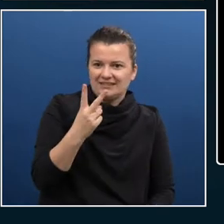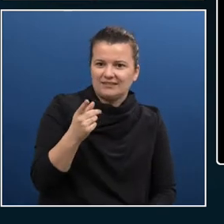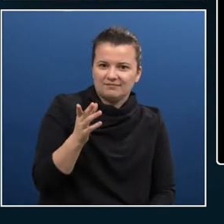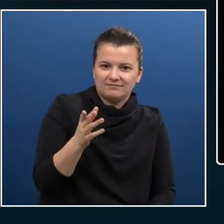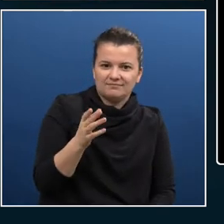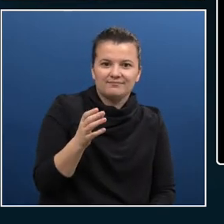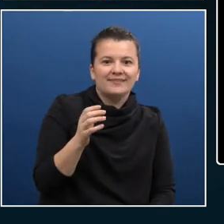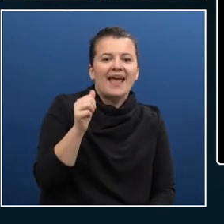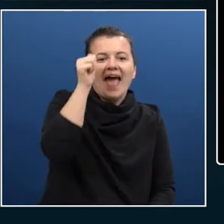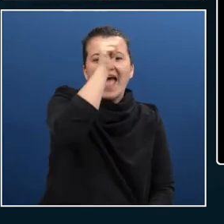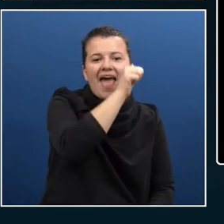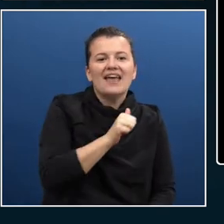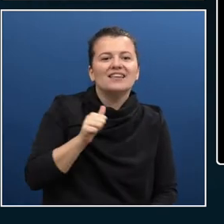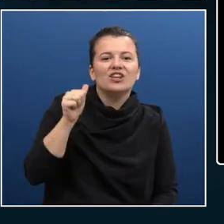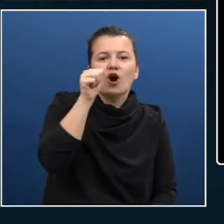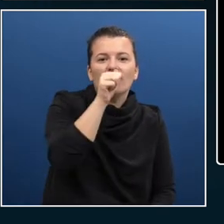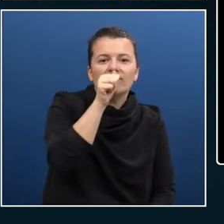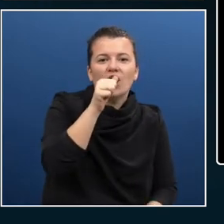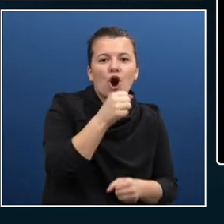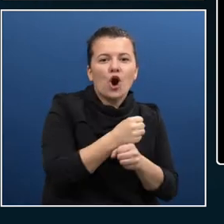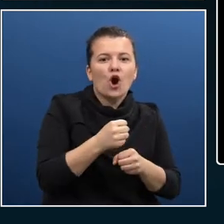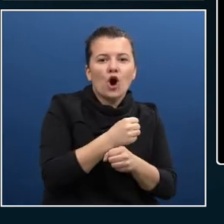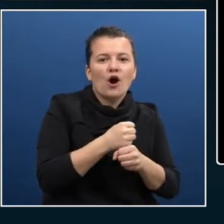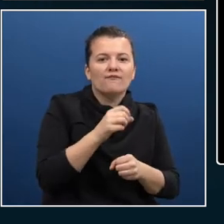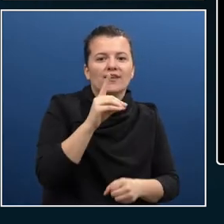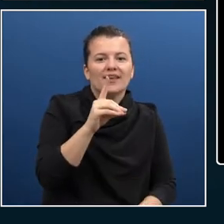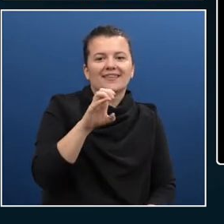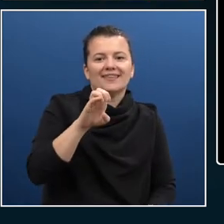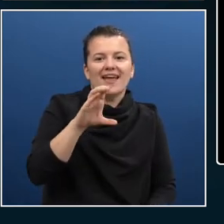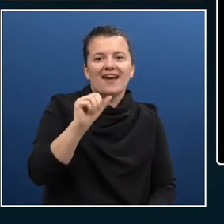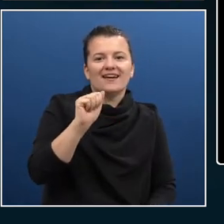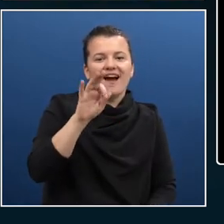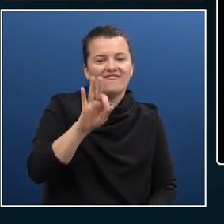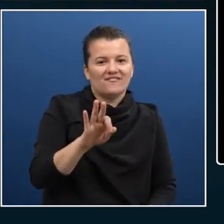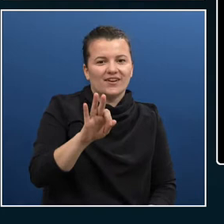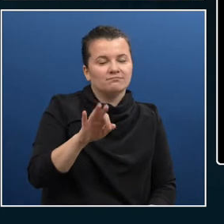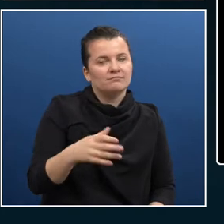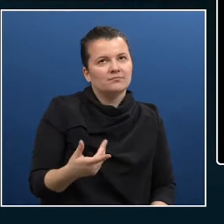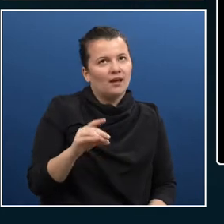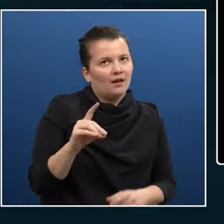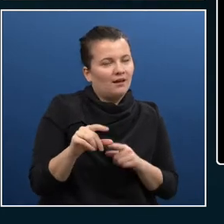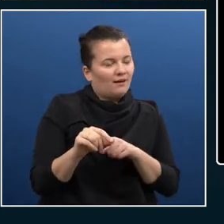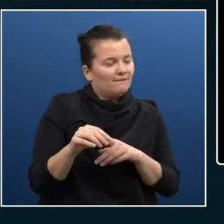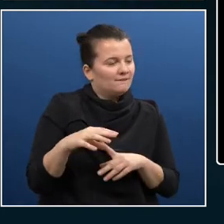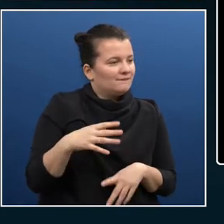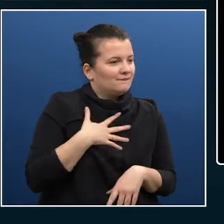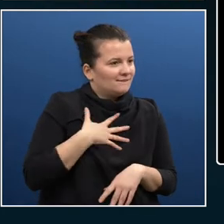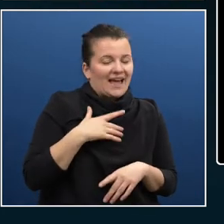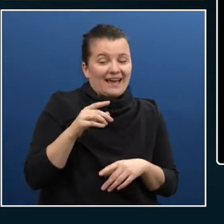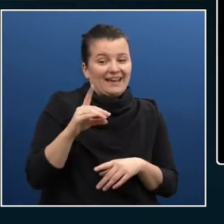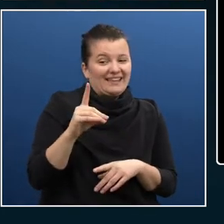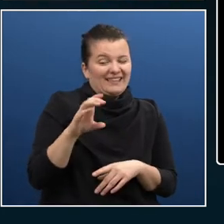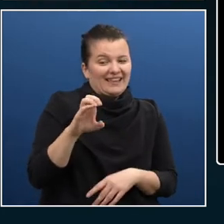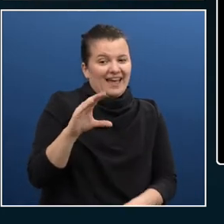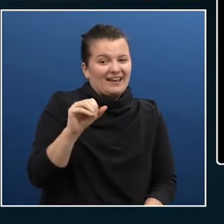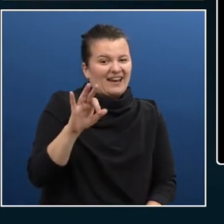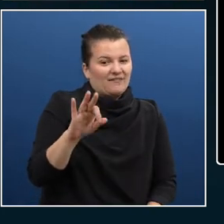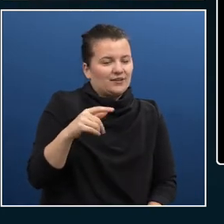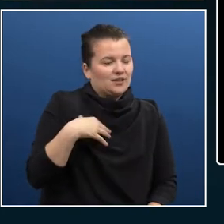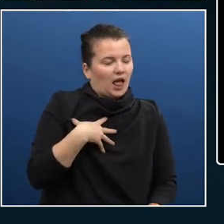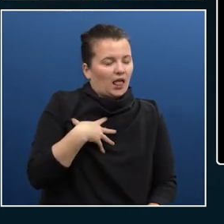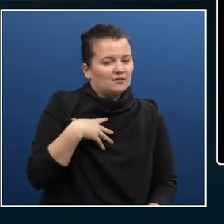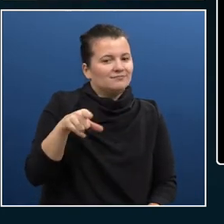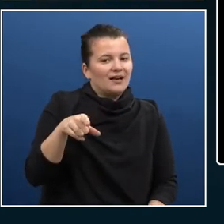decaf there. Decaf should have never been invented. It's like skim milk. You know, it's either milk or skim. You don't do one or the other. And